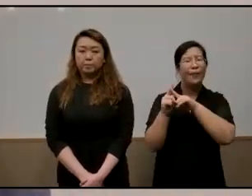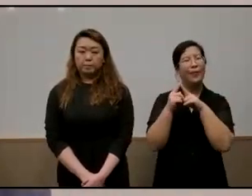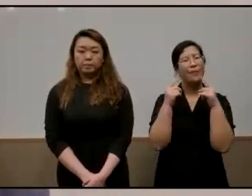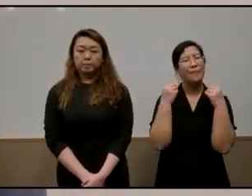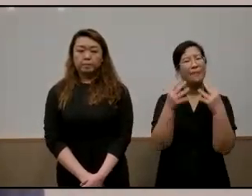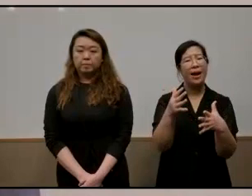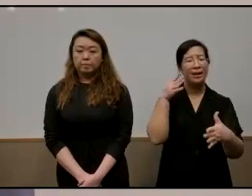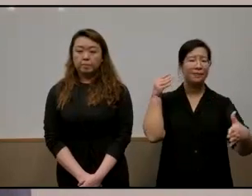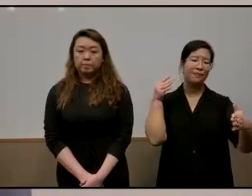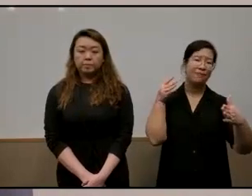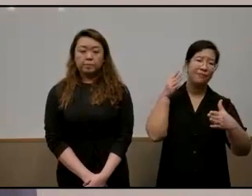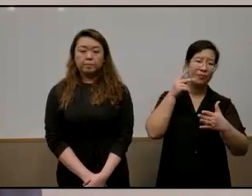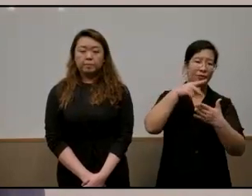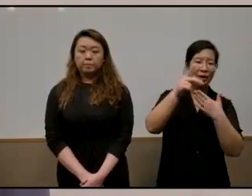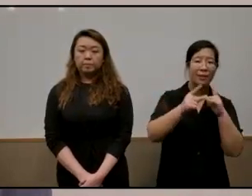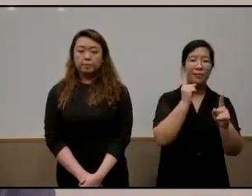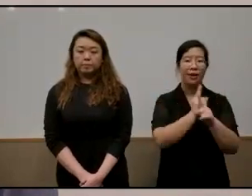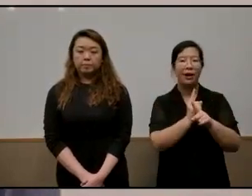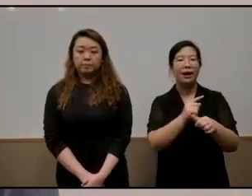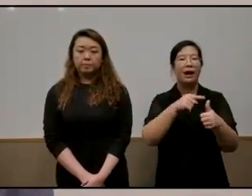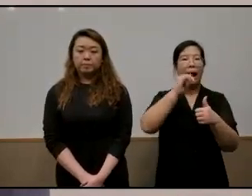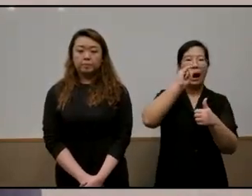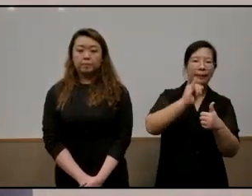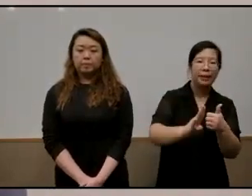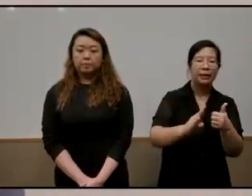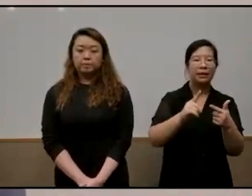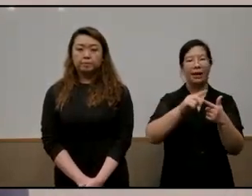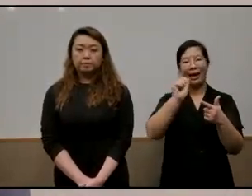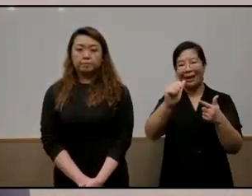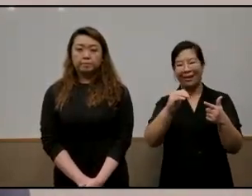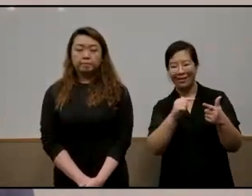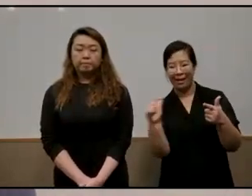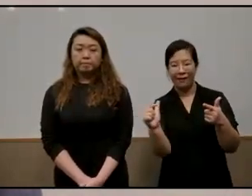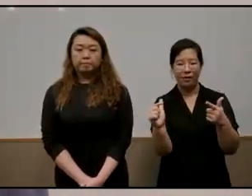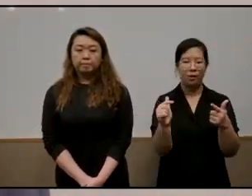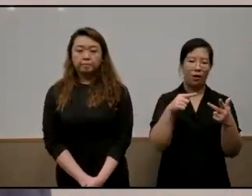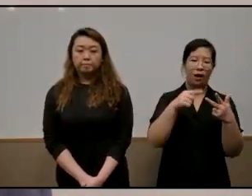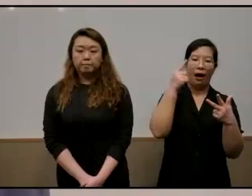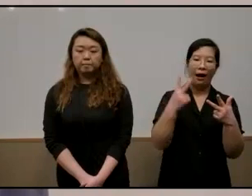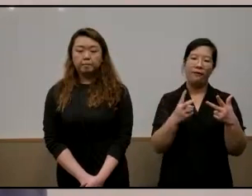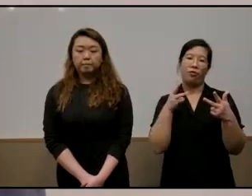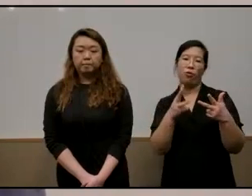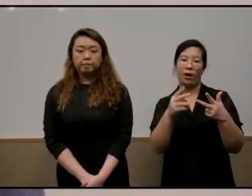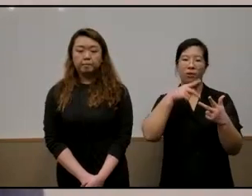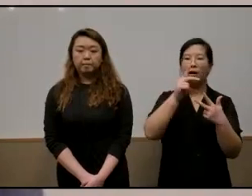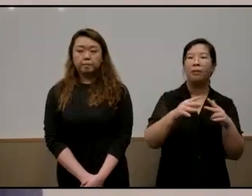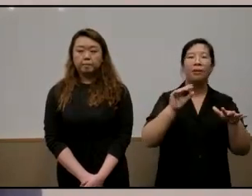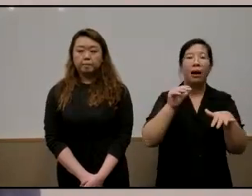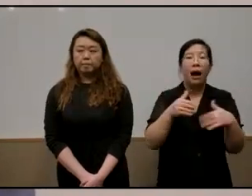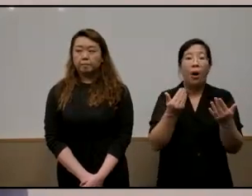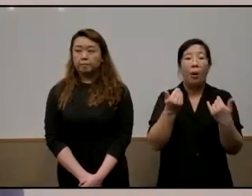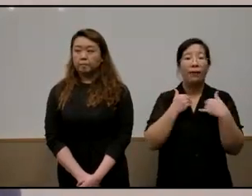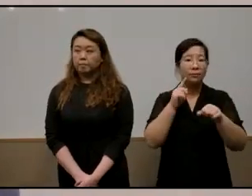programs and a level programs and halfway programs and all kinds of programs how are you supposed to find the time to read up on all these things